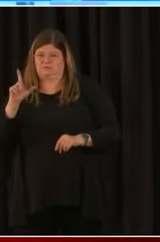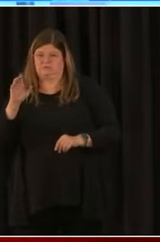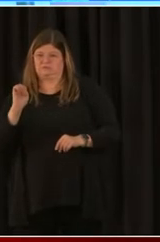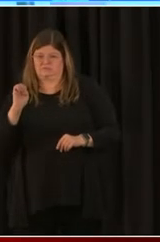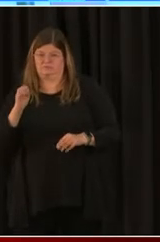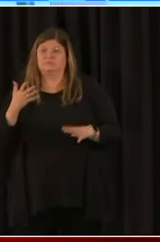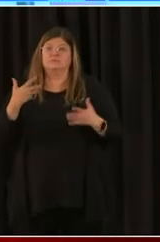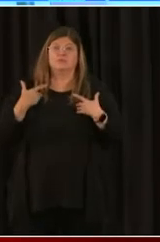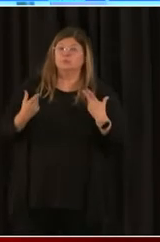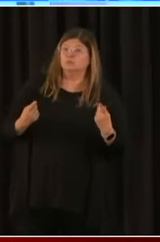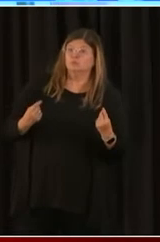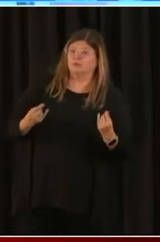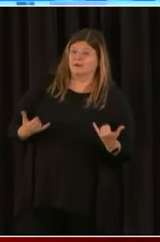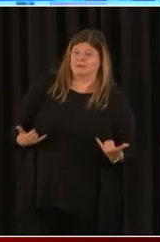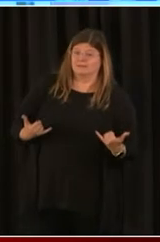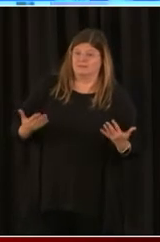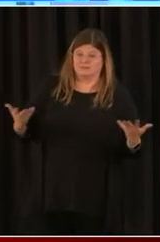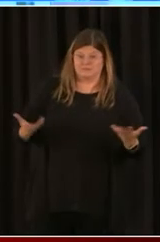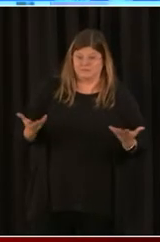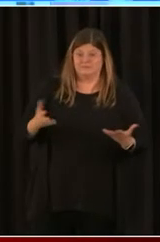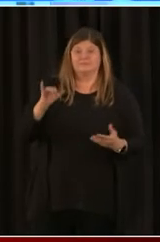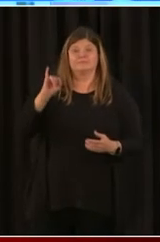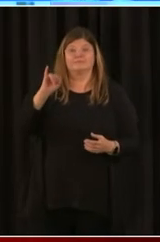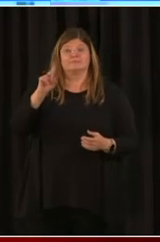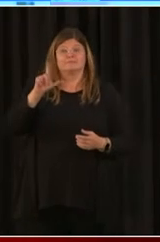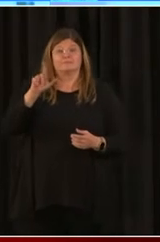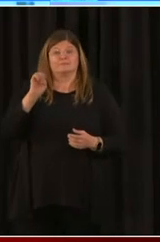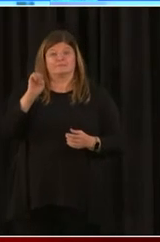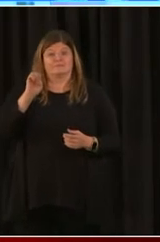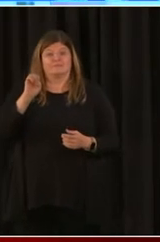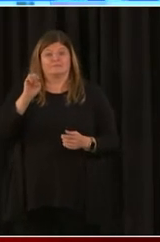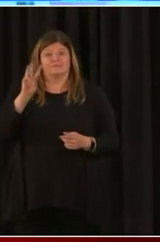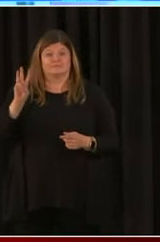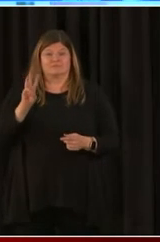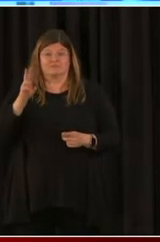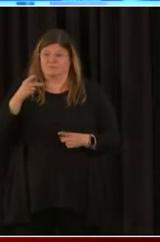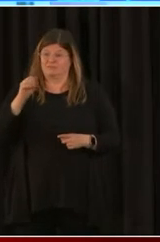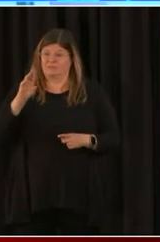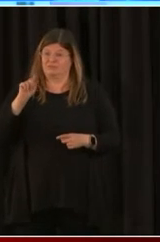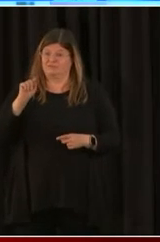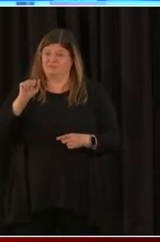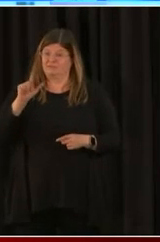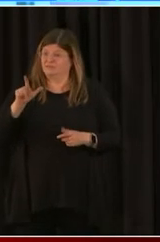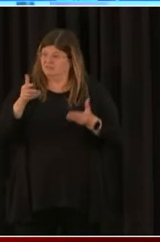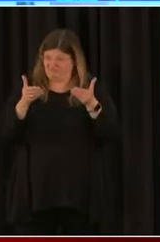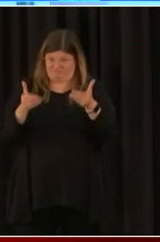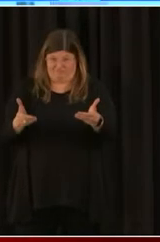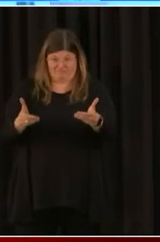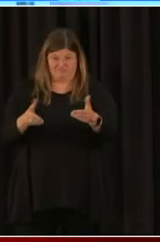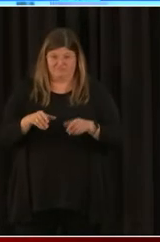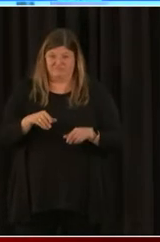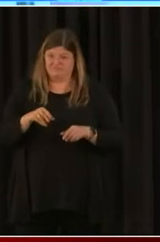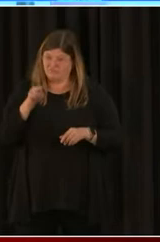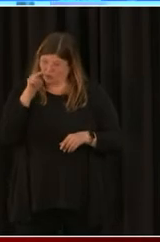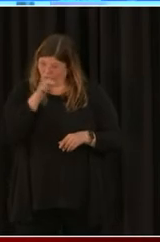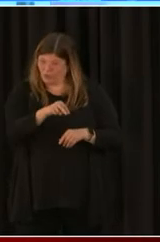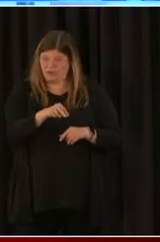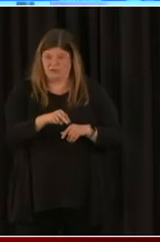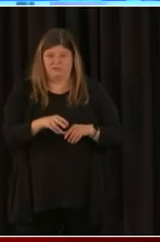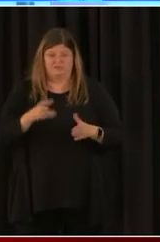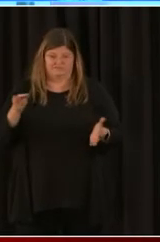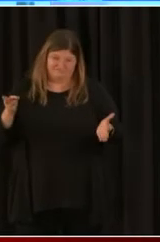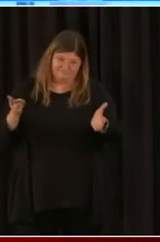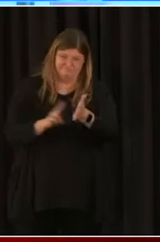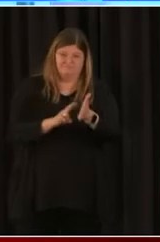now because the portal is open. I would go on and apply for the